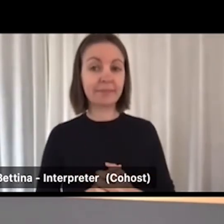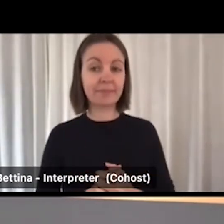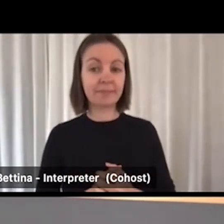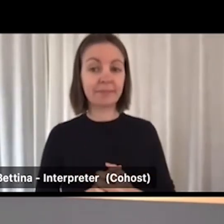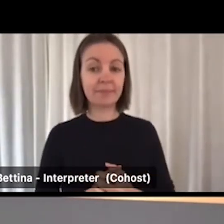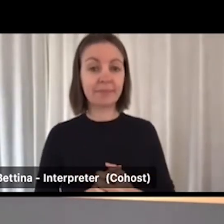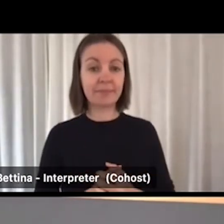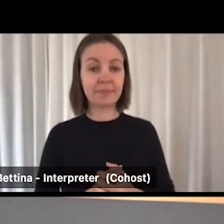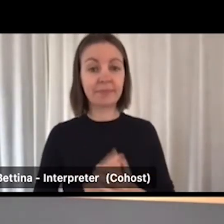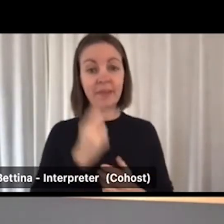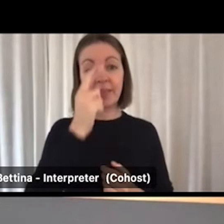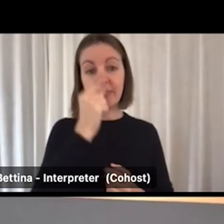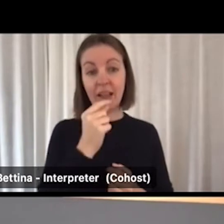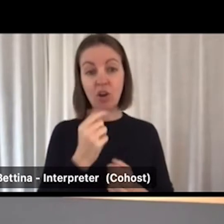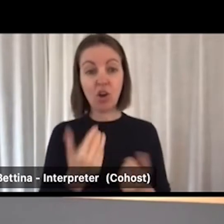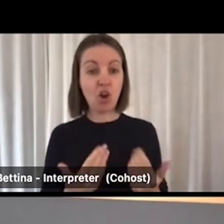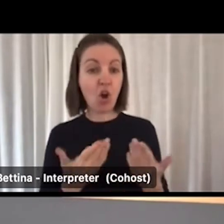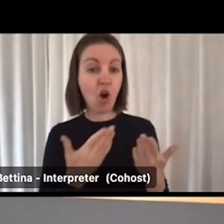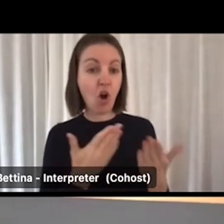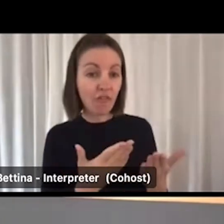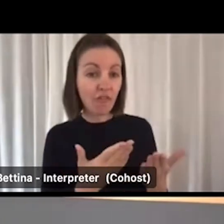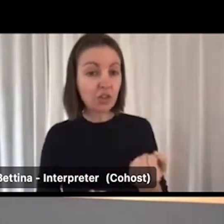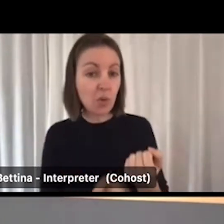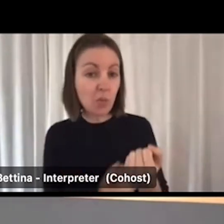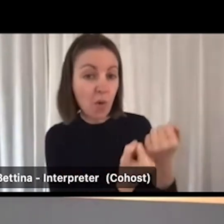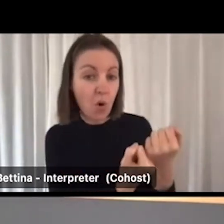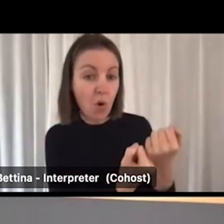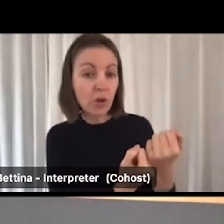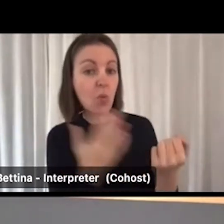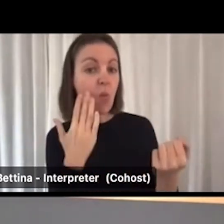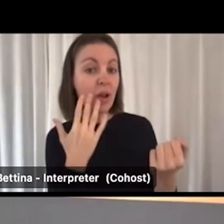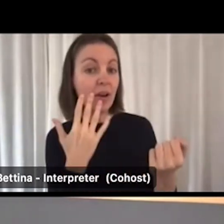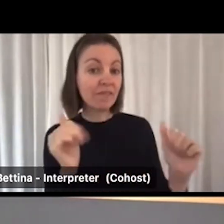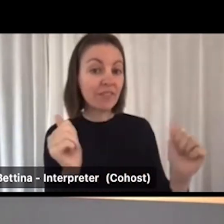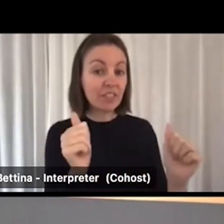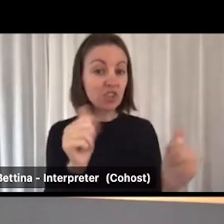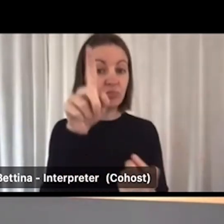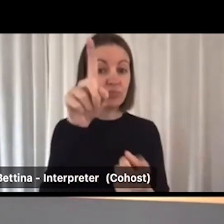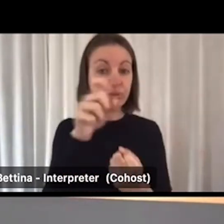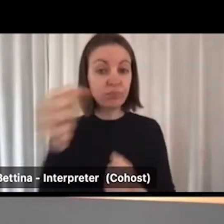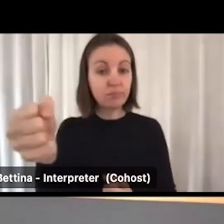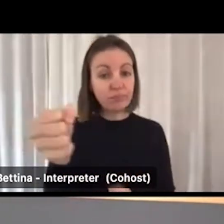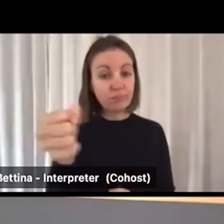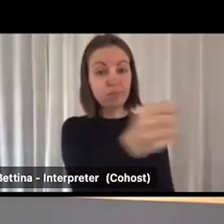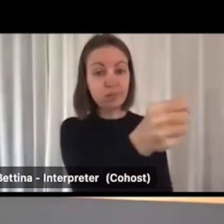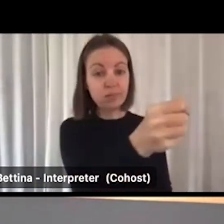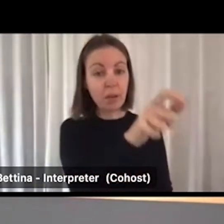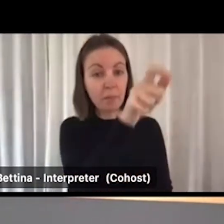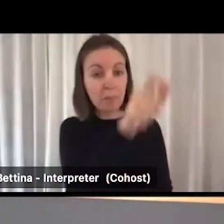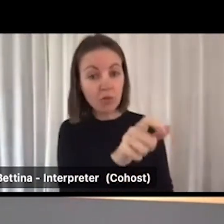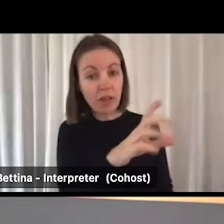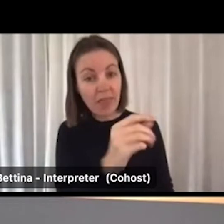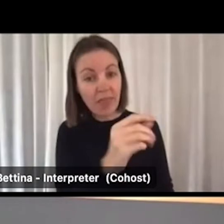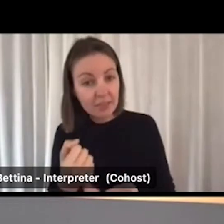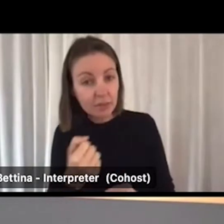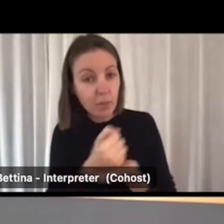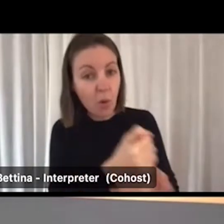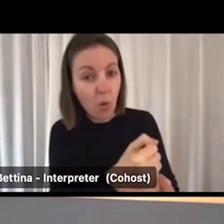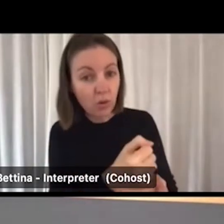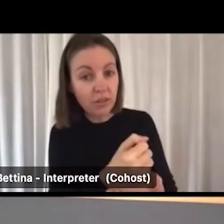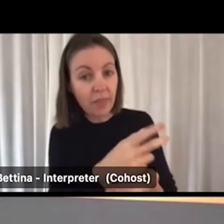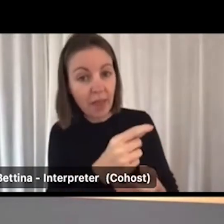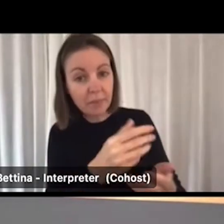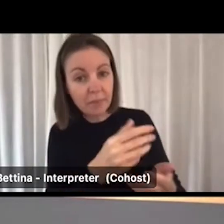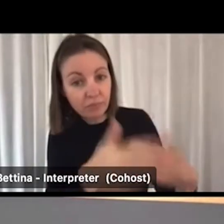supports. It could be offering post-placement support for individuals once they're employed to help them settle in and make the journey